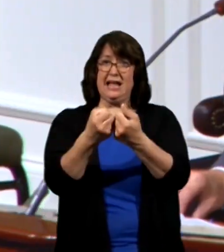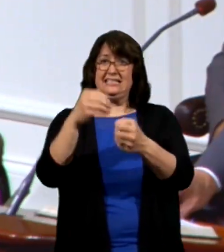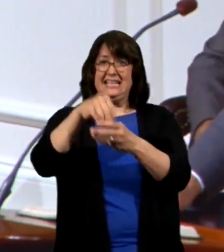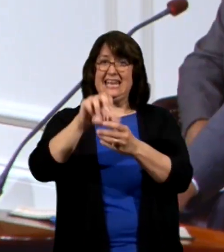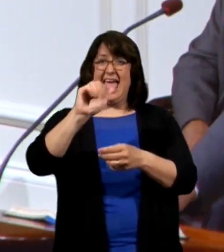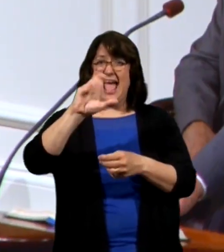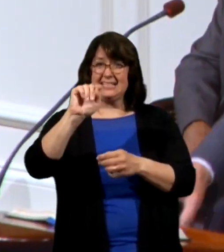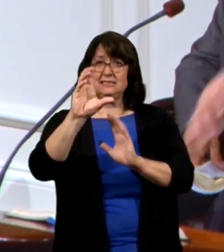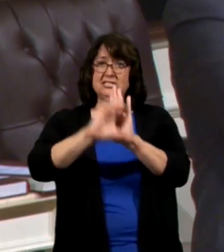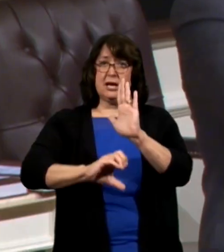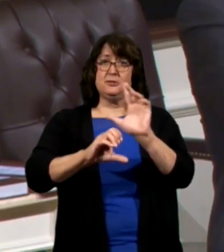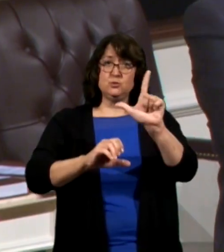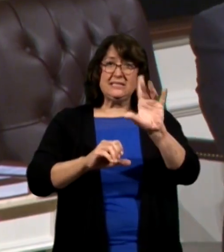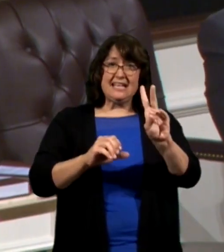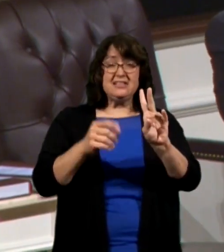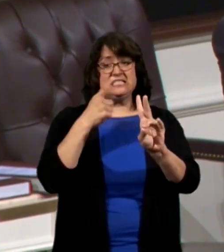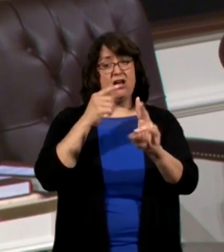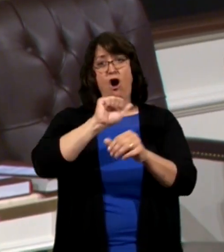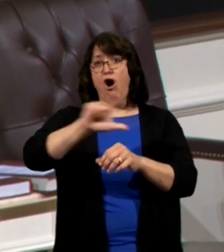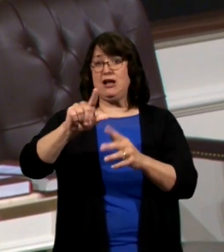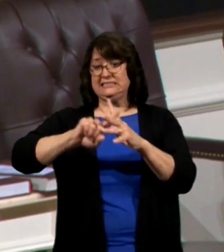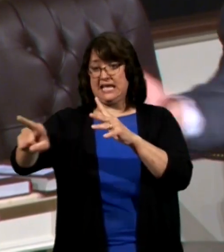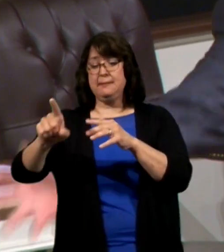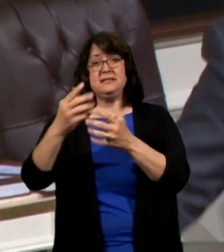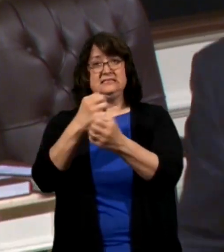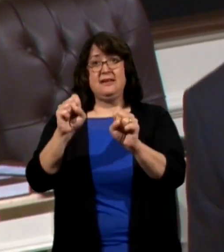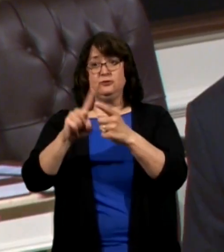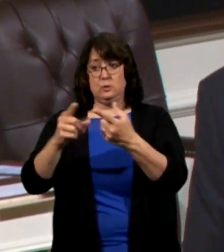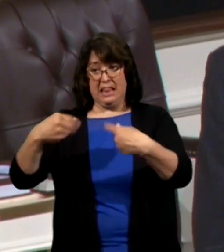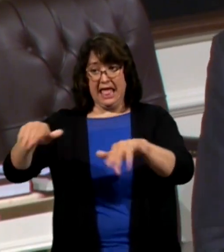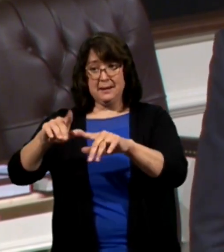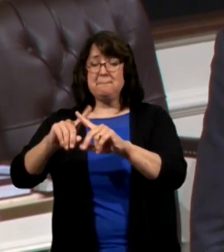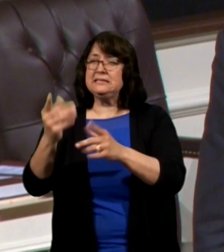they all escaped safe to land but some were just on pieces